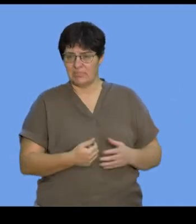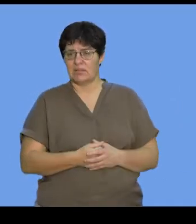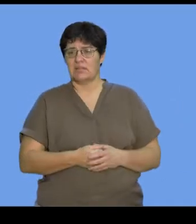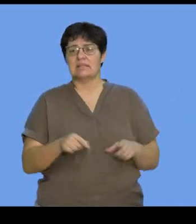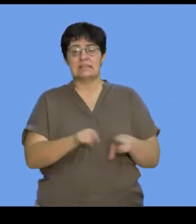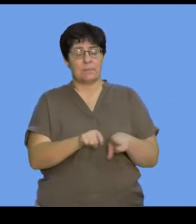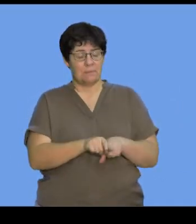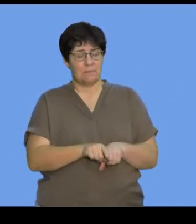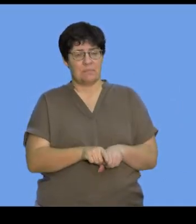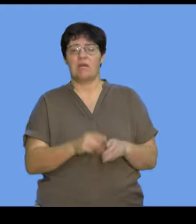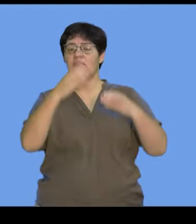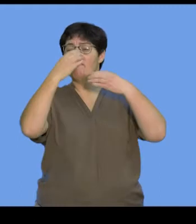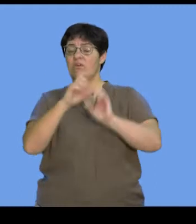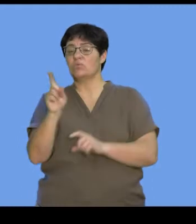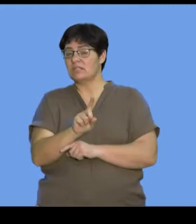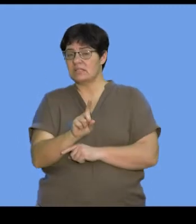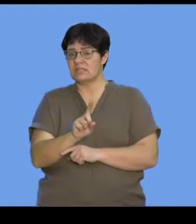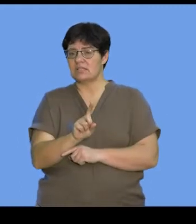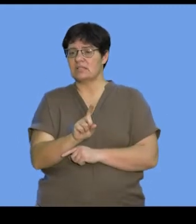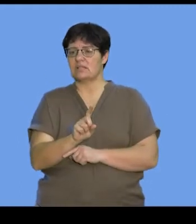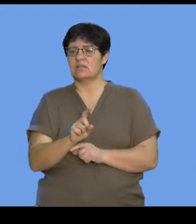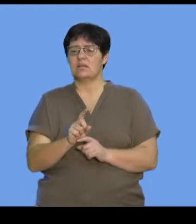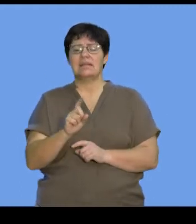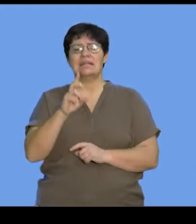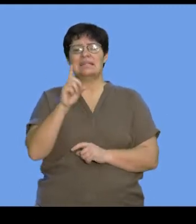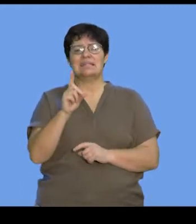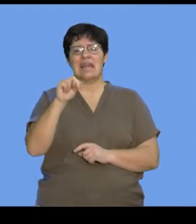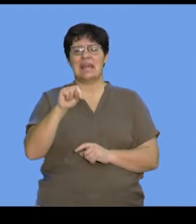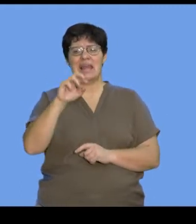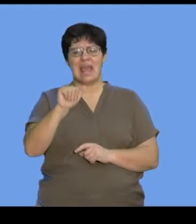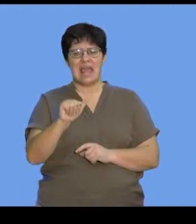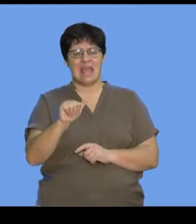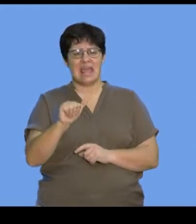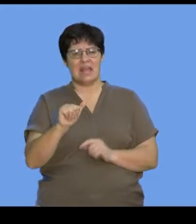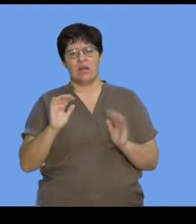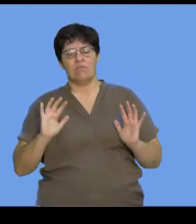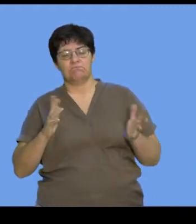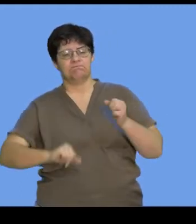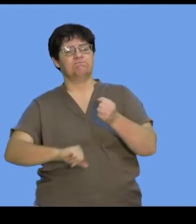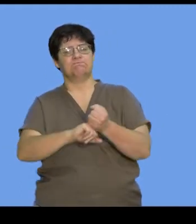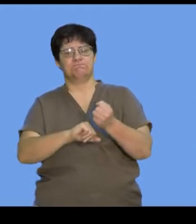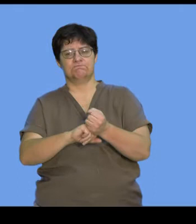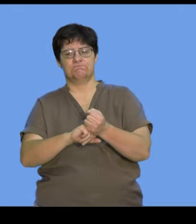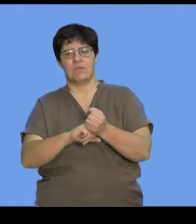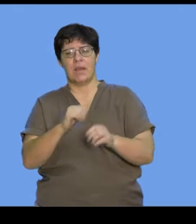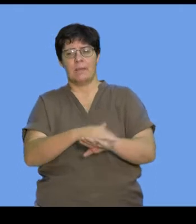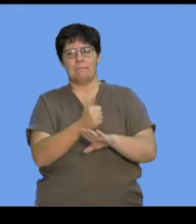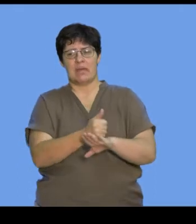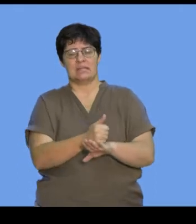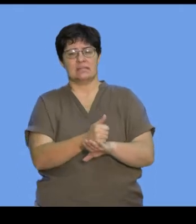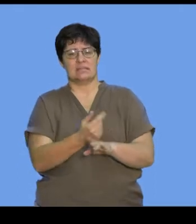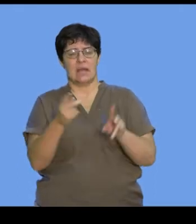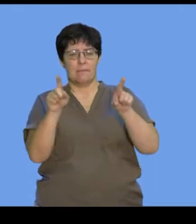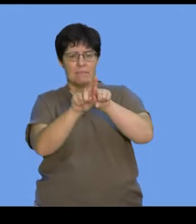in this lesson, we're going to focus on the process of what is DNA-based pairing or complementary-based pairing as well as draw some